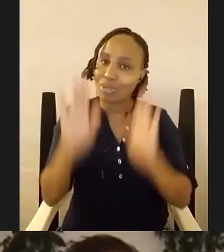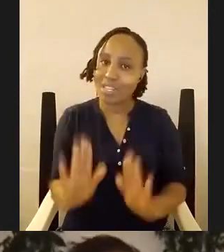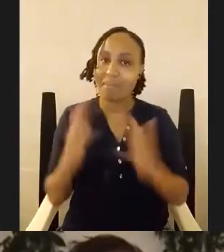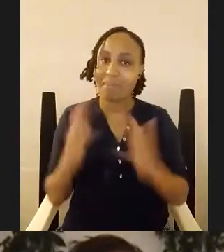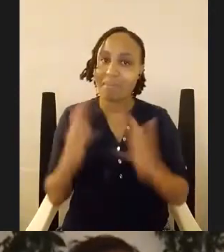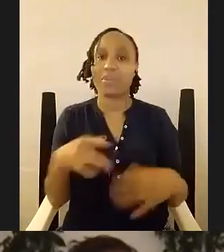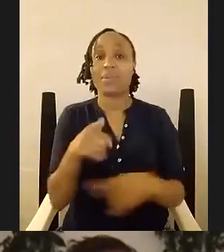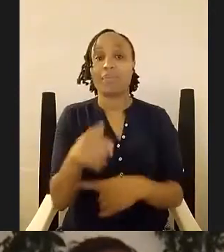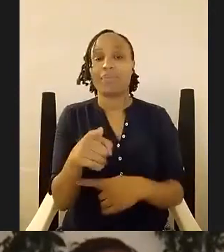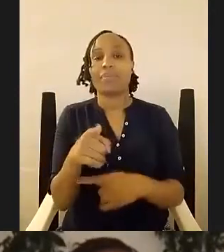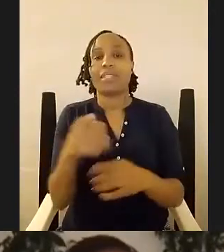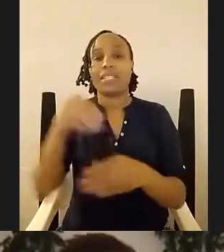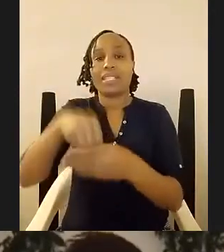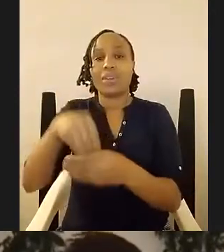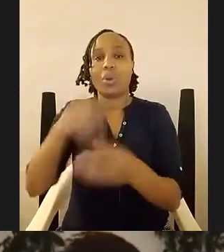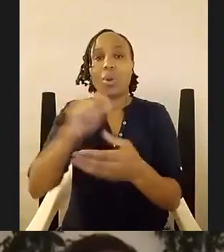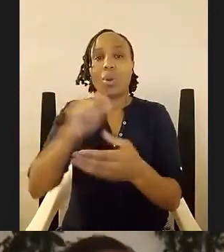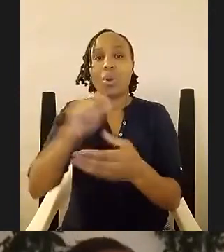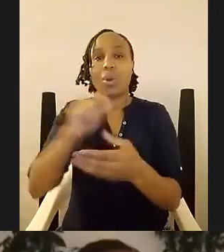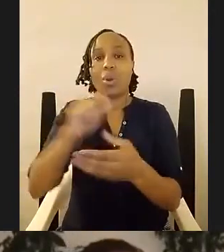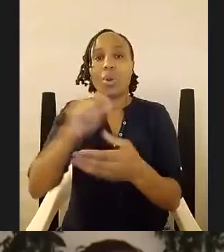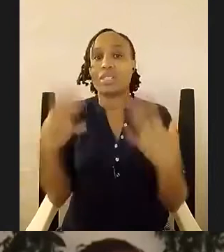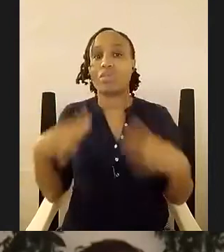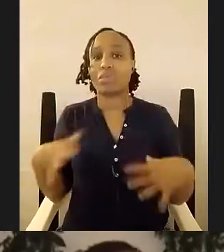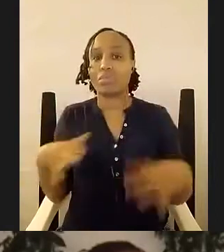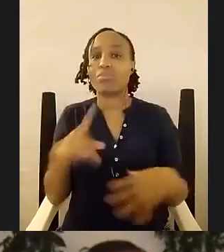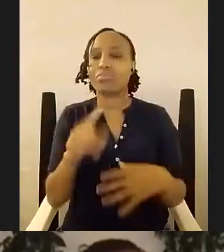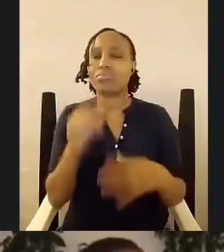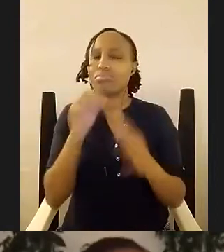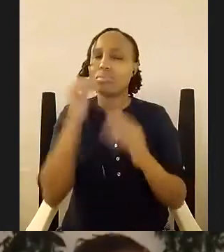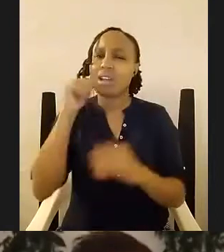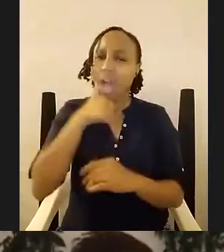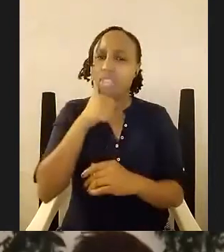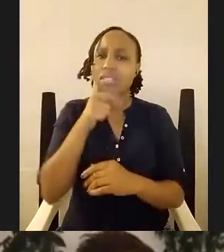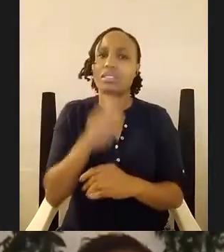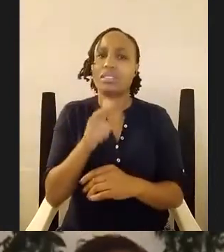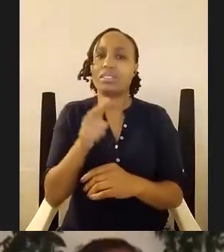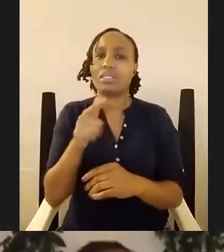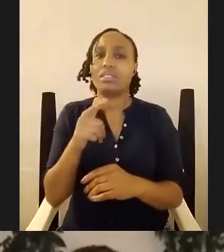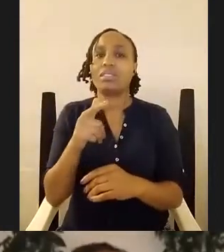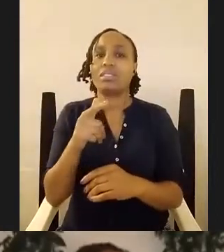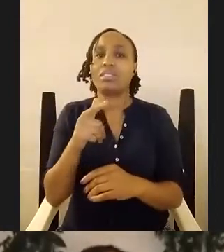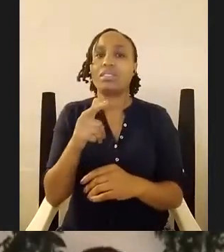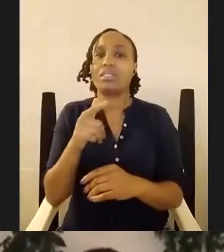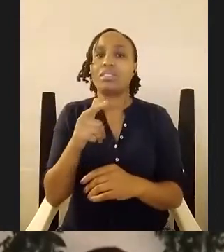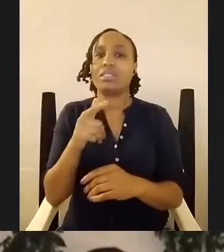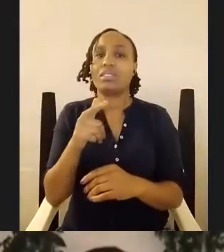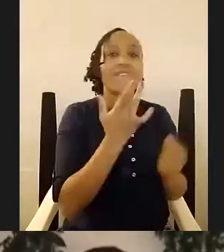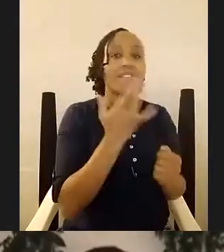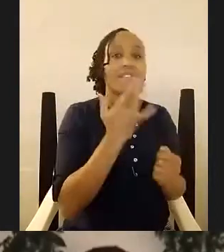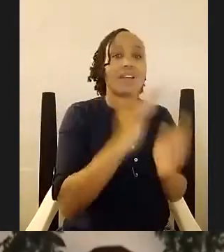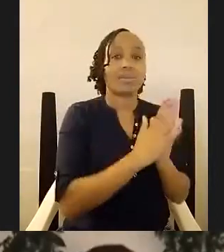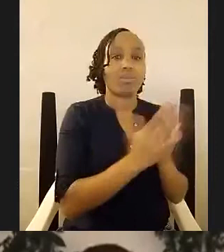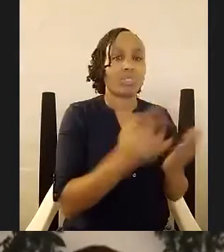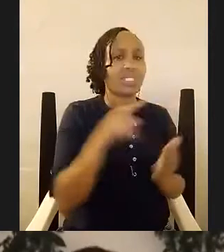eternal audience of one is truly a masterpiece i know for a fact that it is my co-founder's favorite book um she actually didn't want to host this session